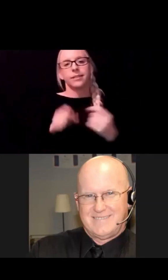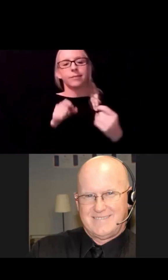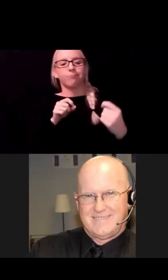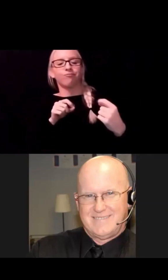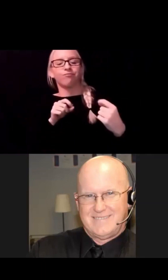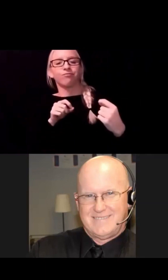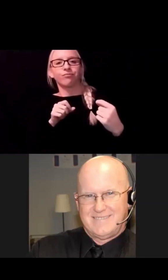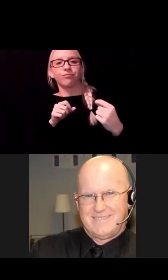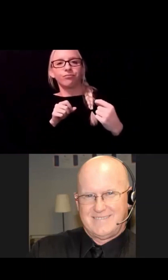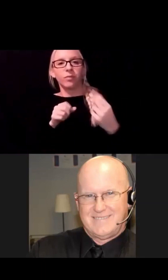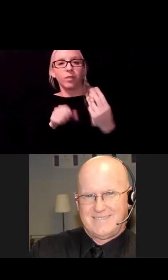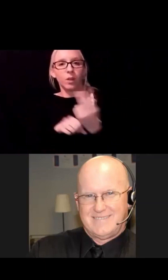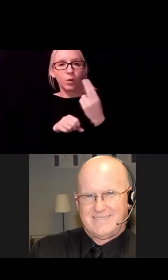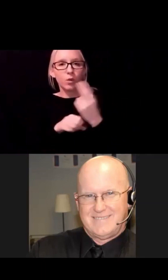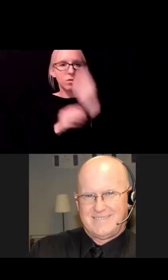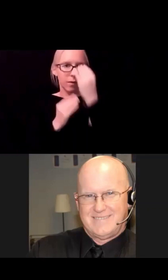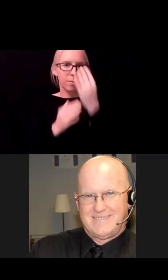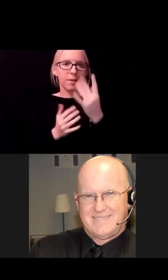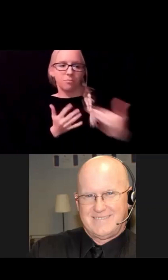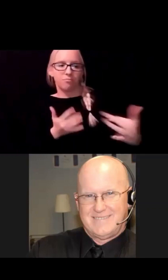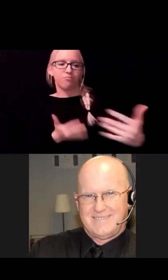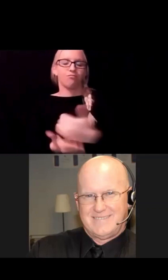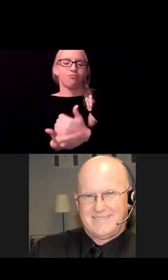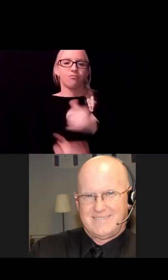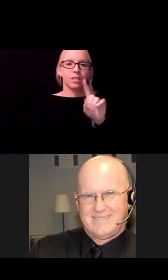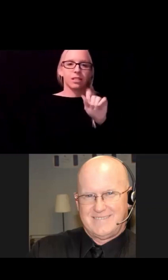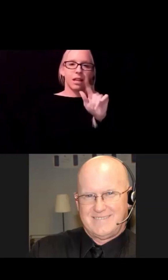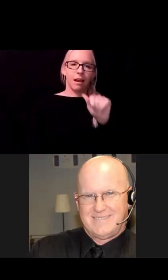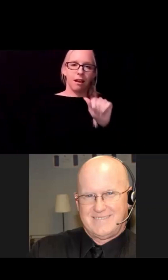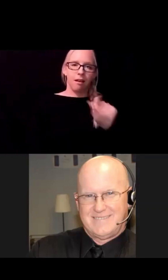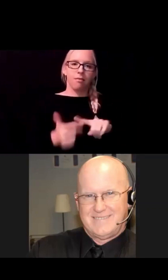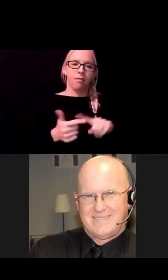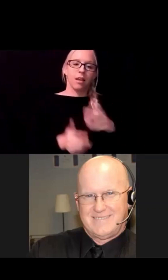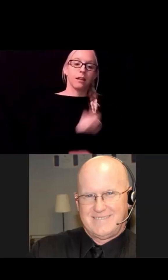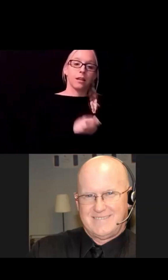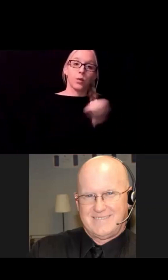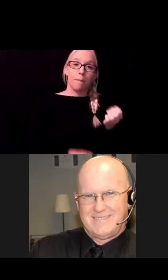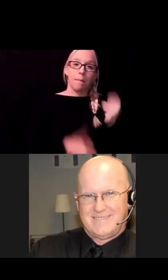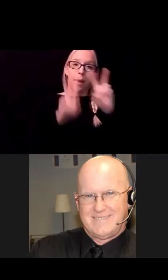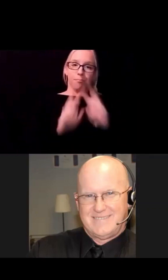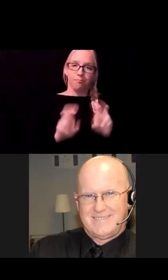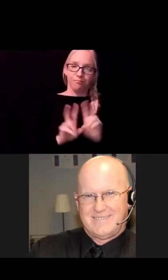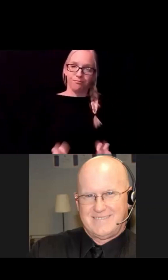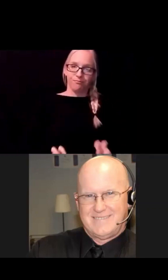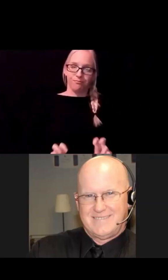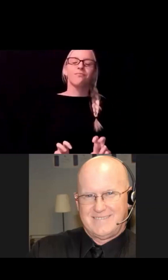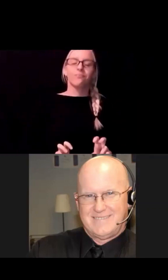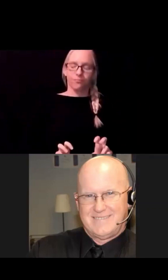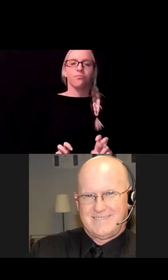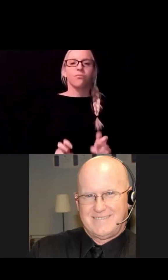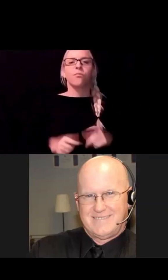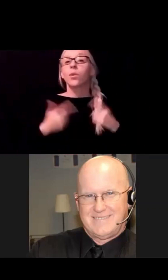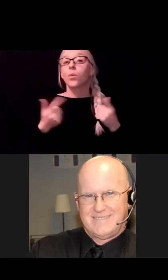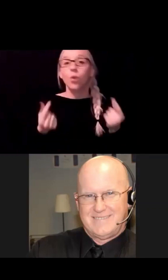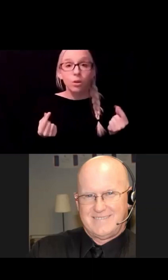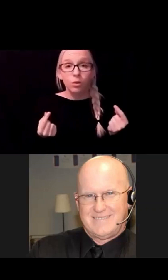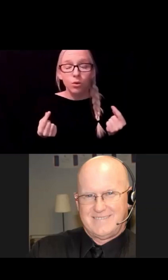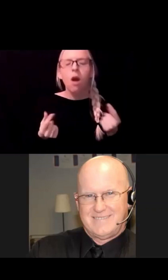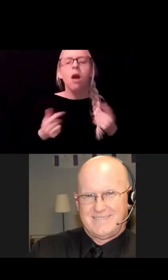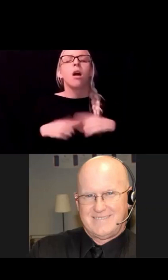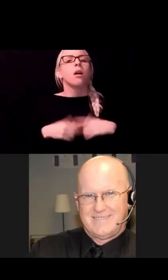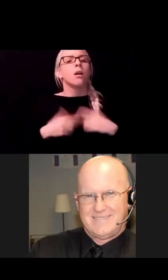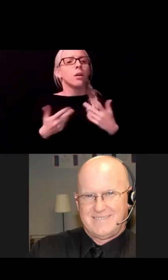collects data and then another equipment that basically analyzes that. So what we want to do is bring that technology